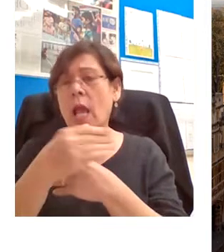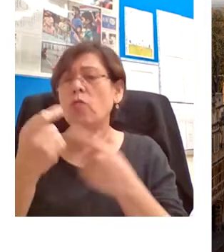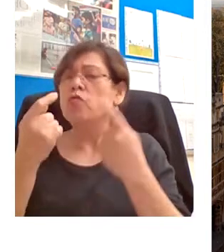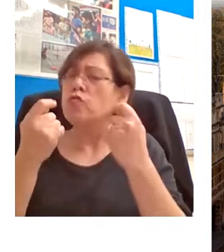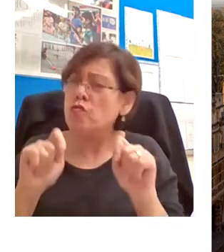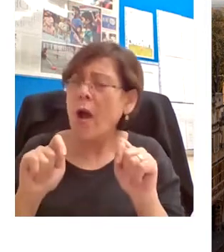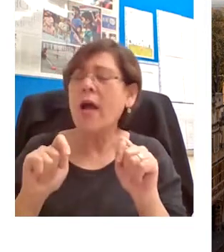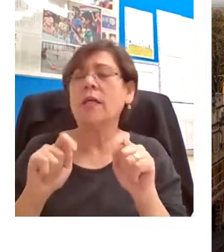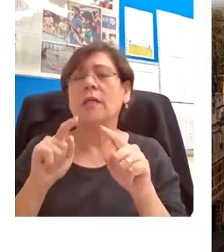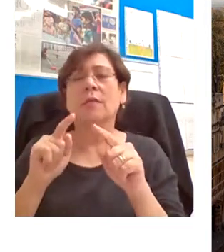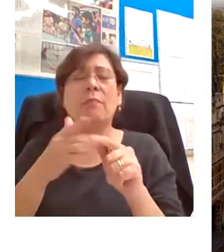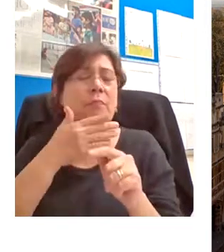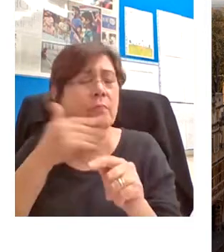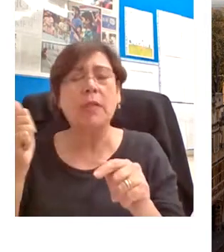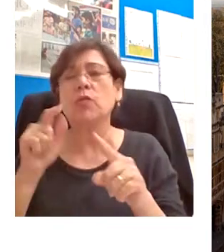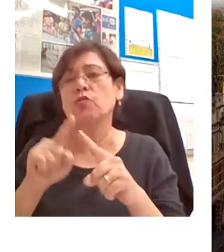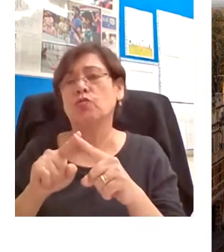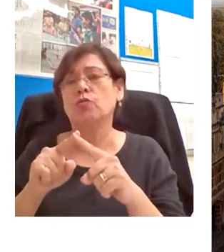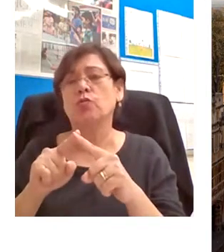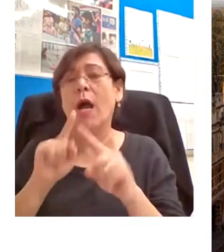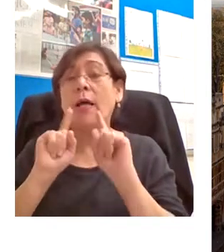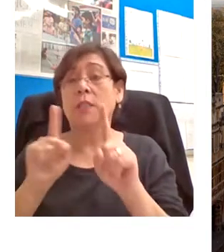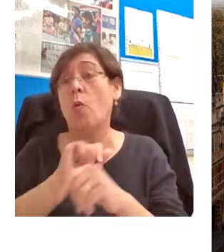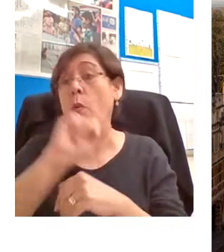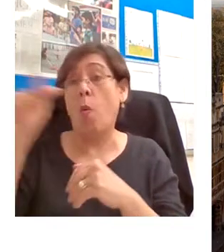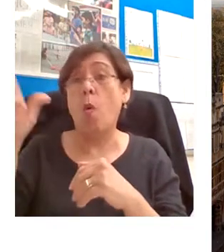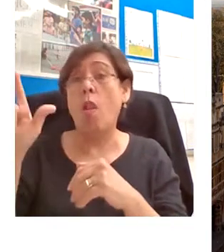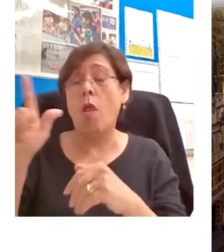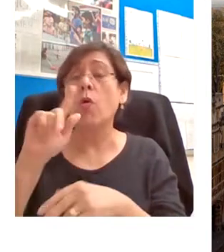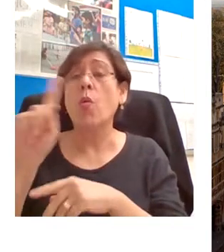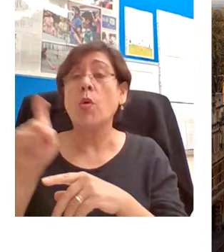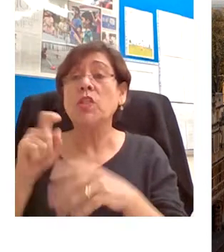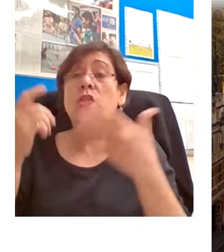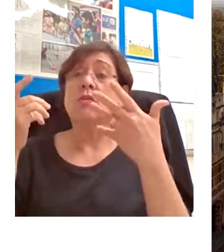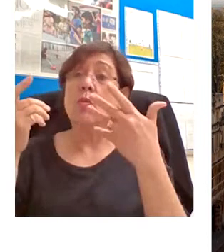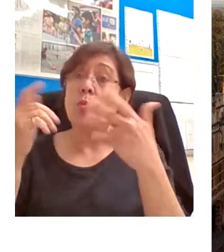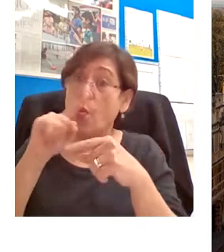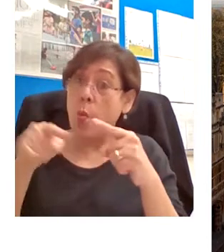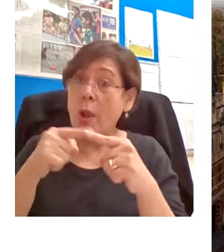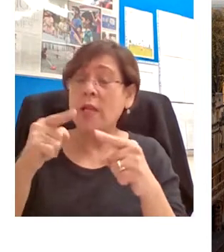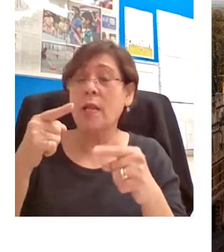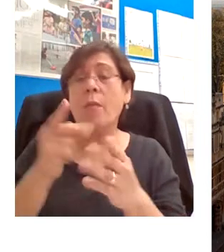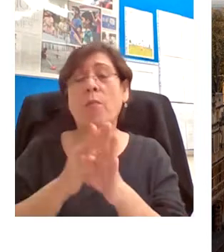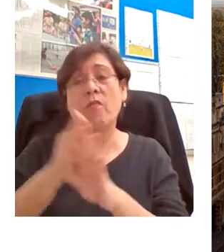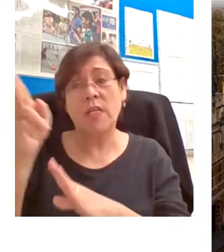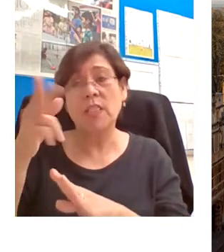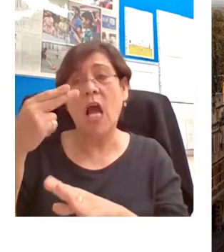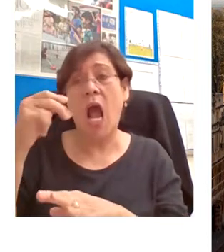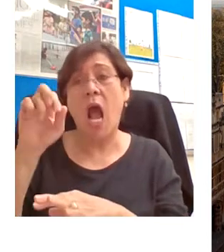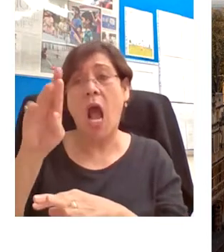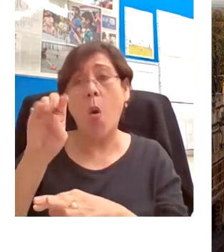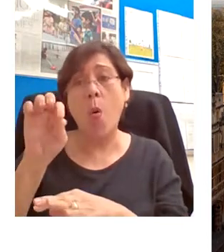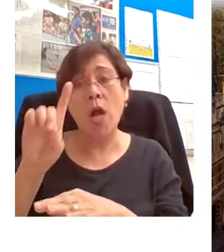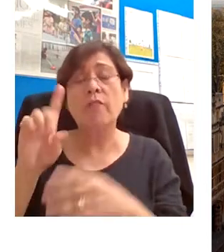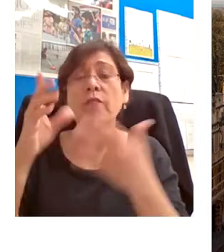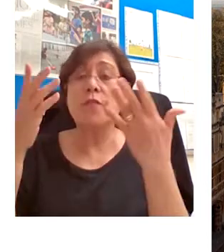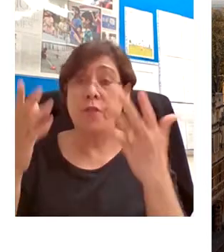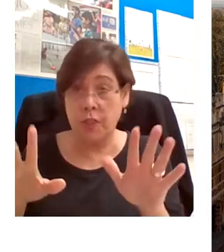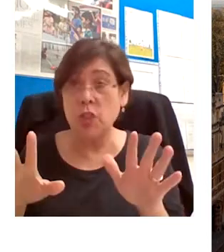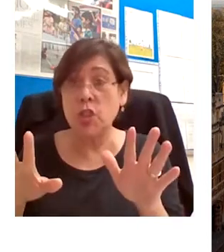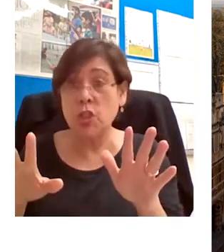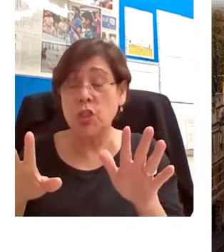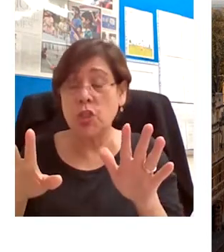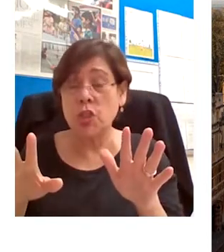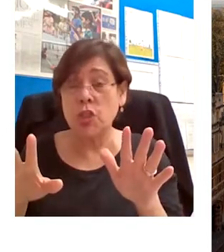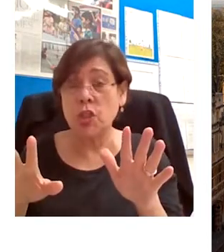address as many of these as possible when Professor Howard is done with this lecture. Similarly, if you see a question in the chat that you would